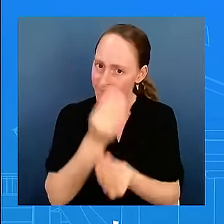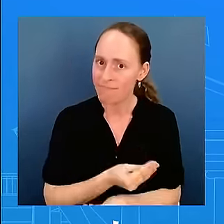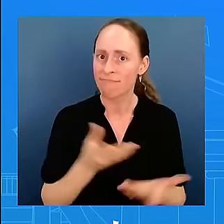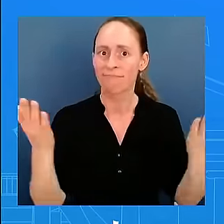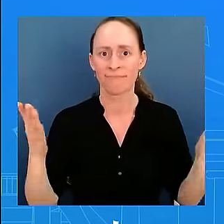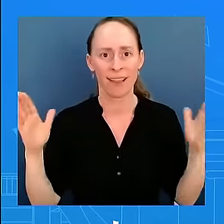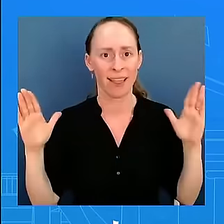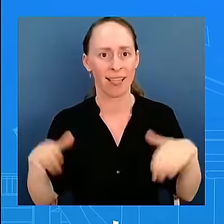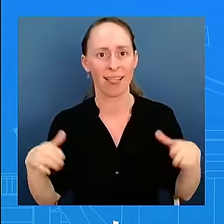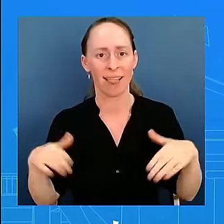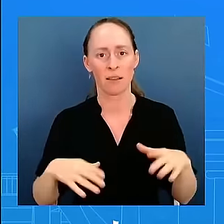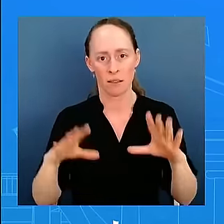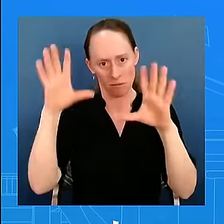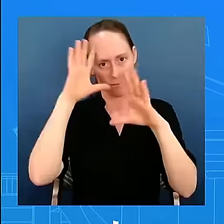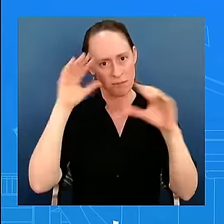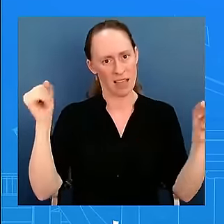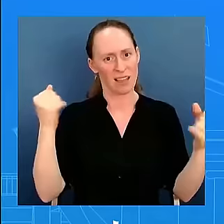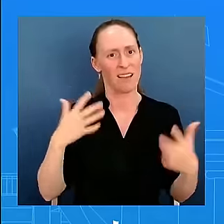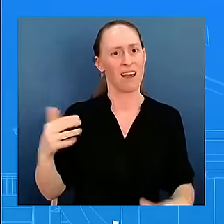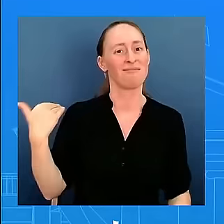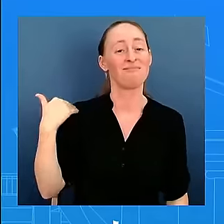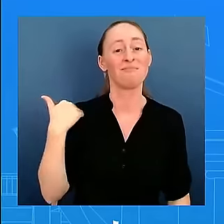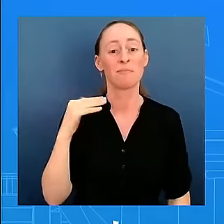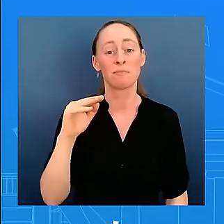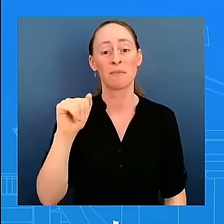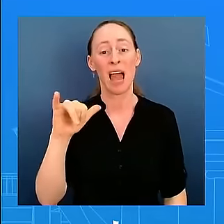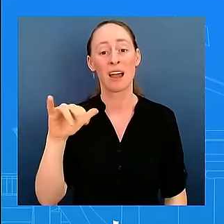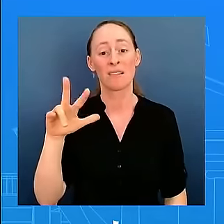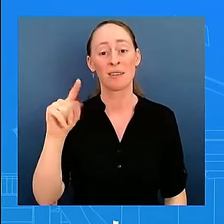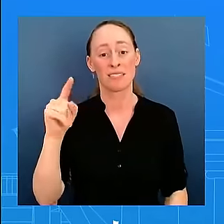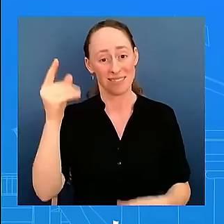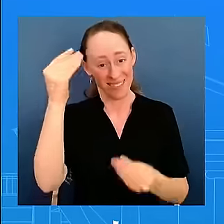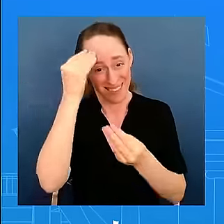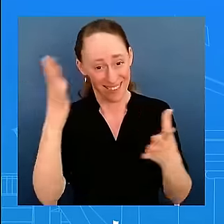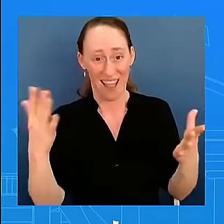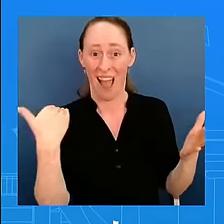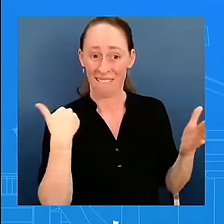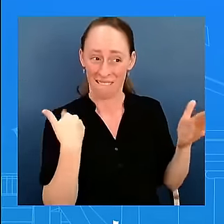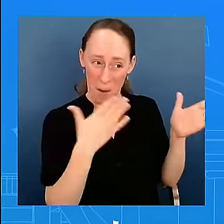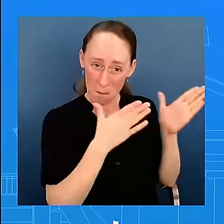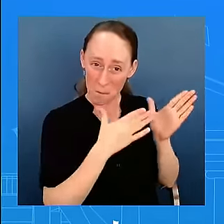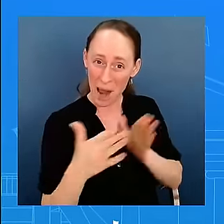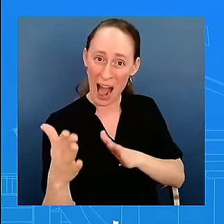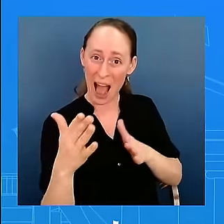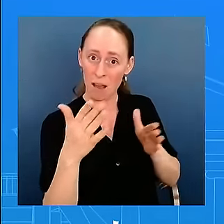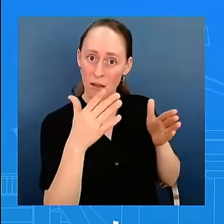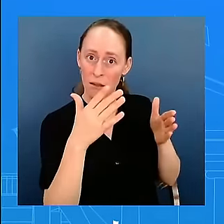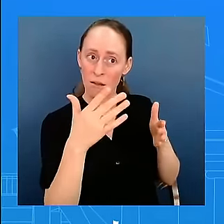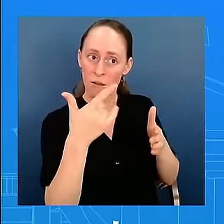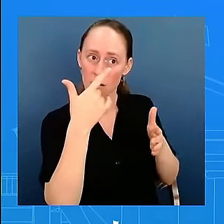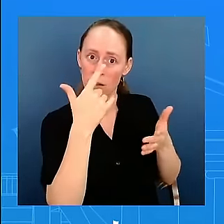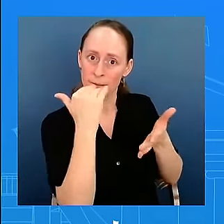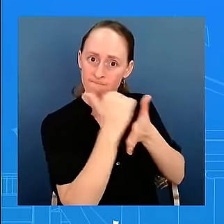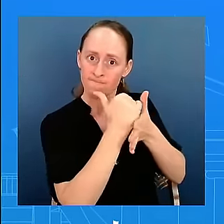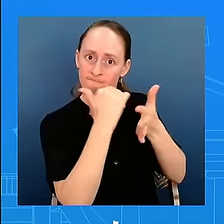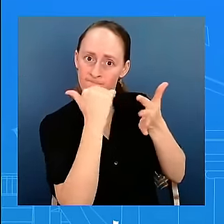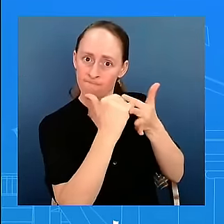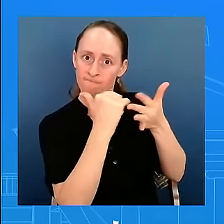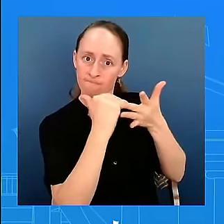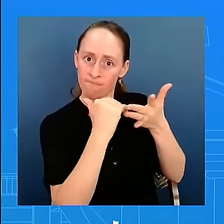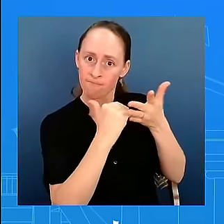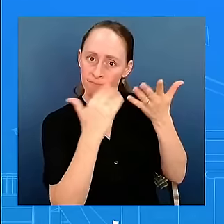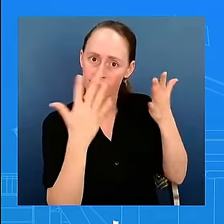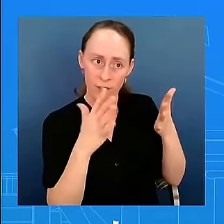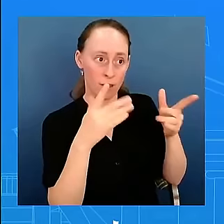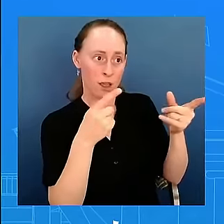We went from that framework proposal to getting the framework itself agreed to now by both sides. There's some haggling that's being done